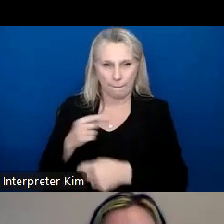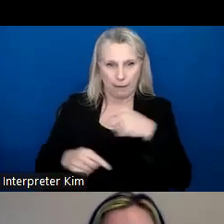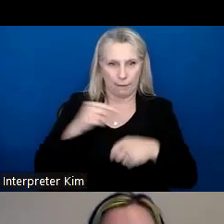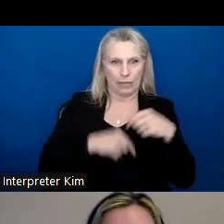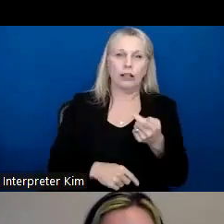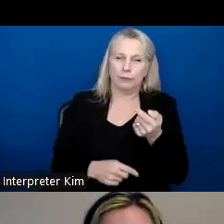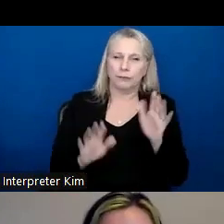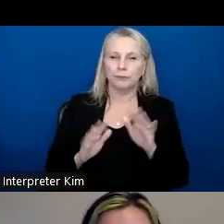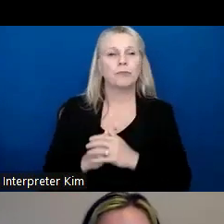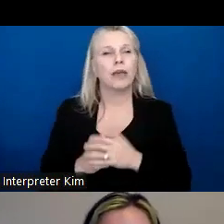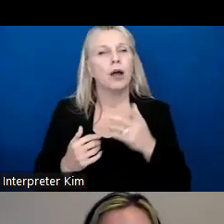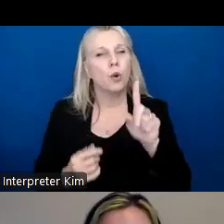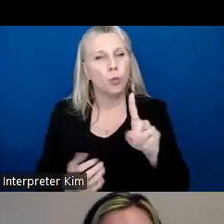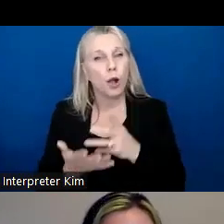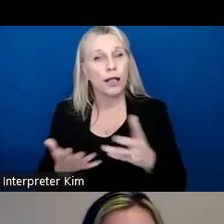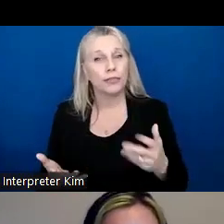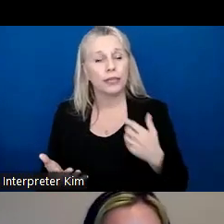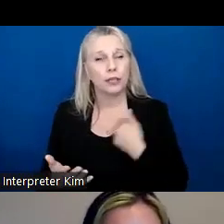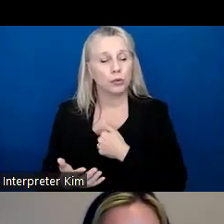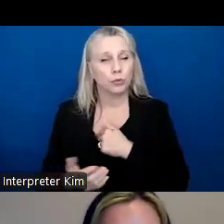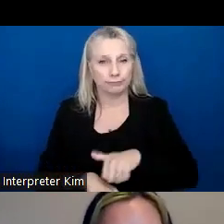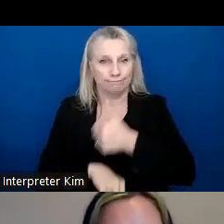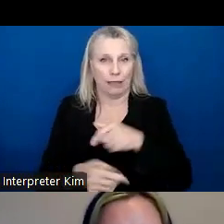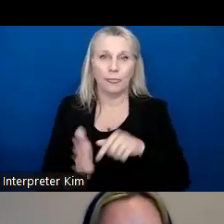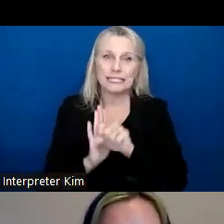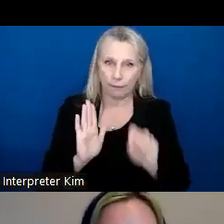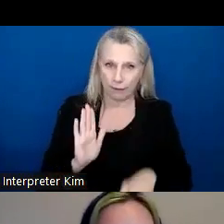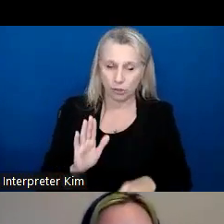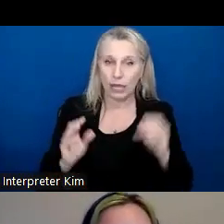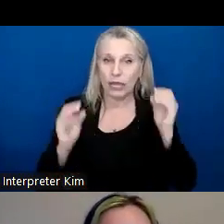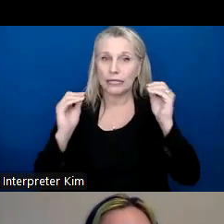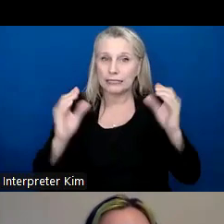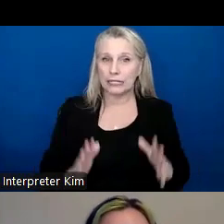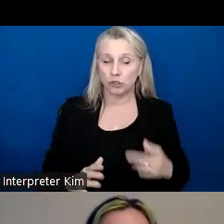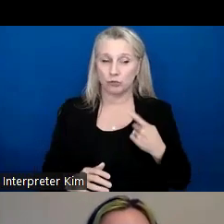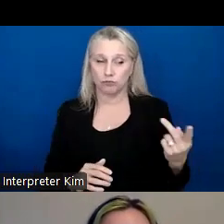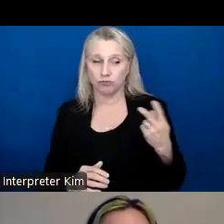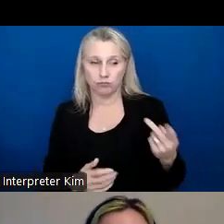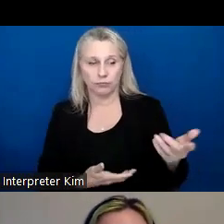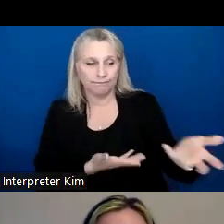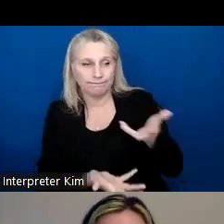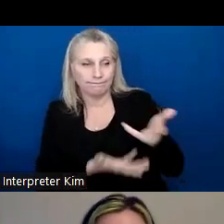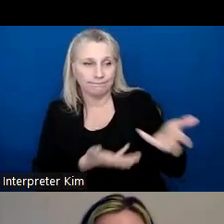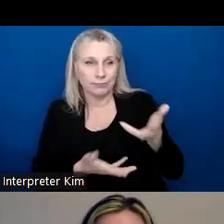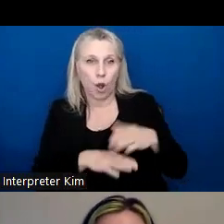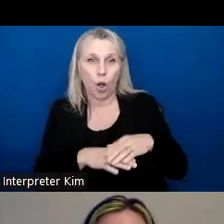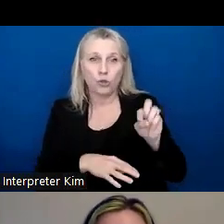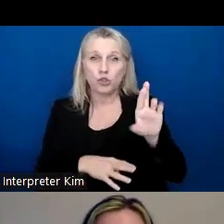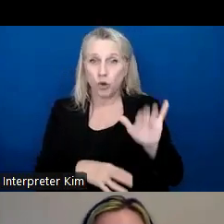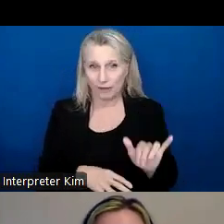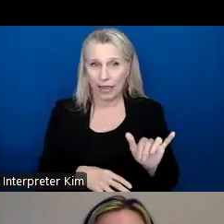here a little bit. One thing that we implemented this semester was a teacher and I were talking about how on the survey,